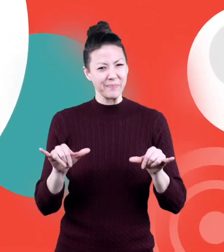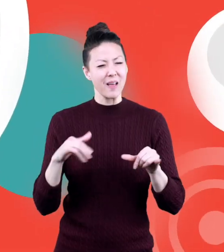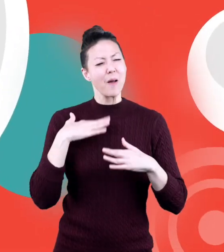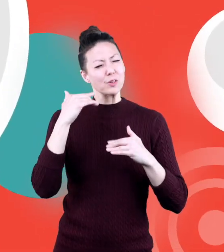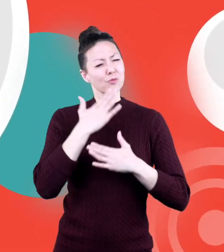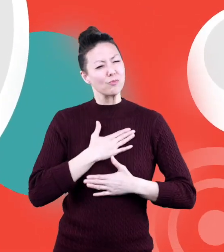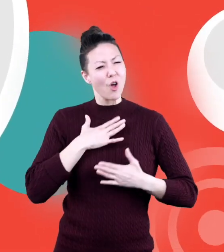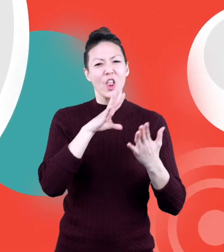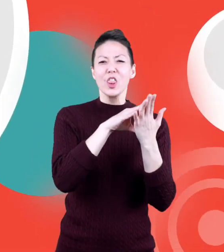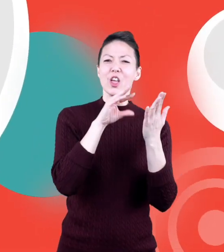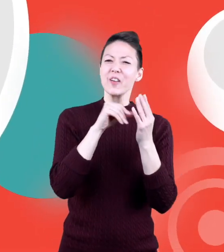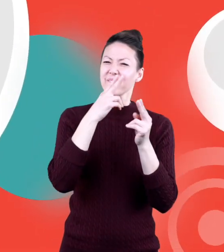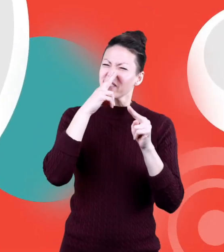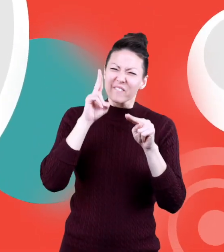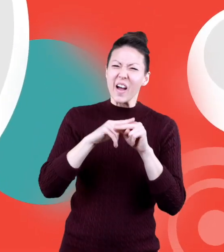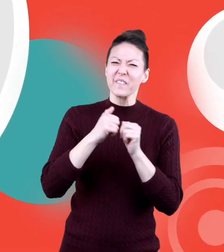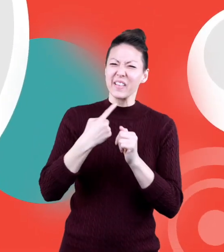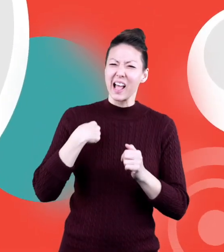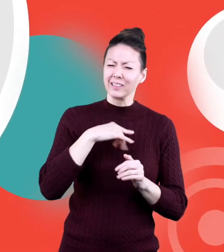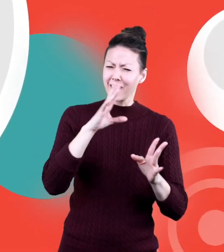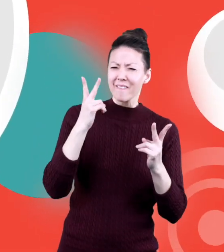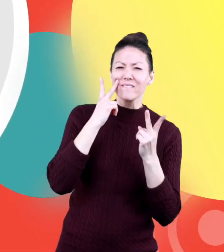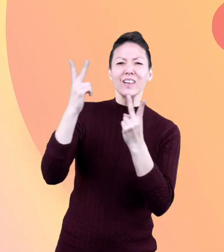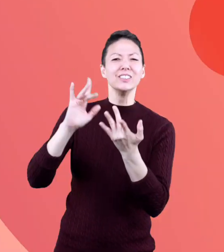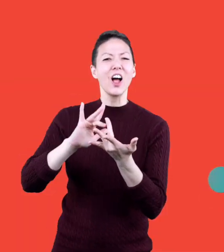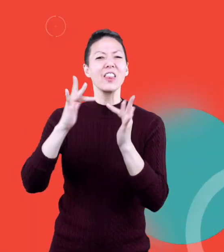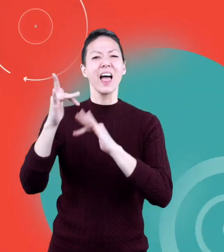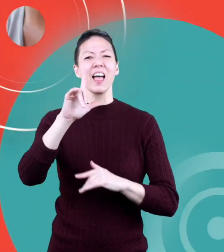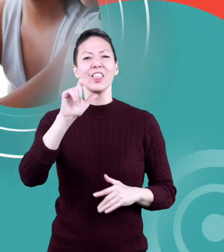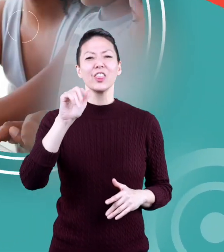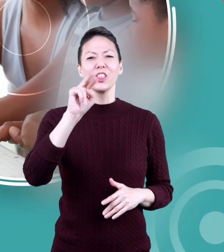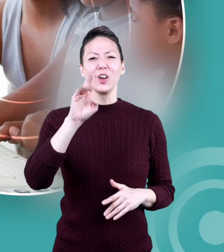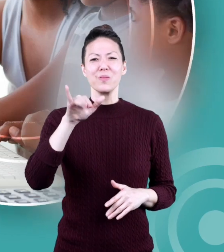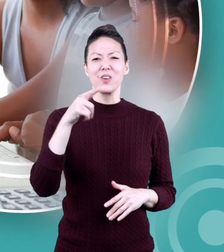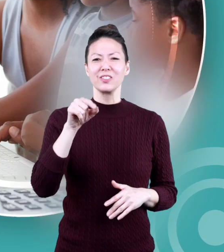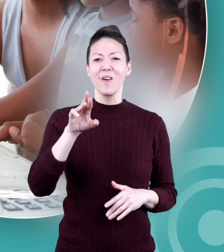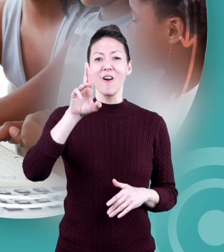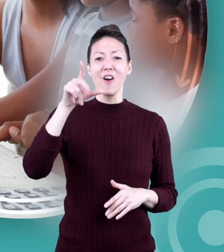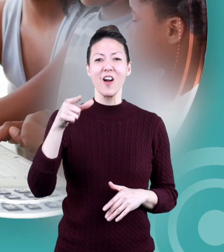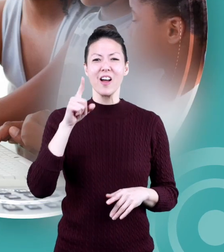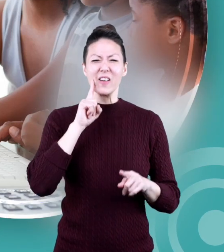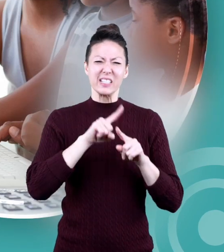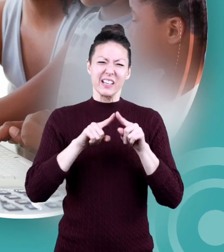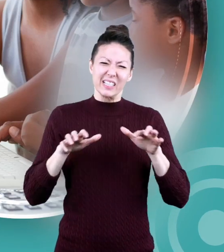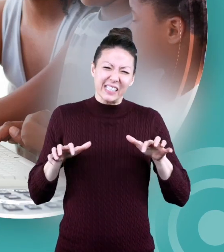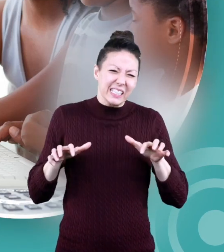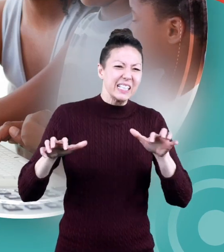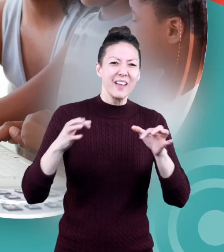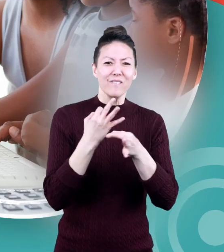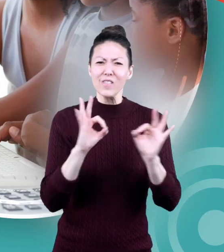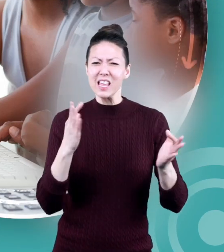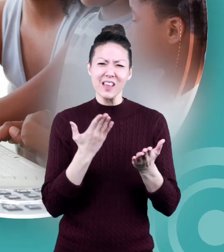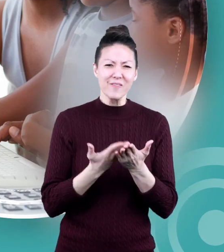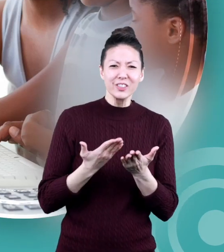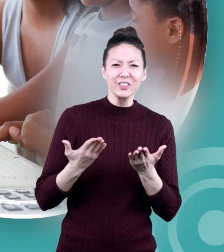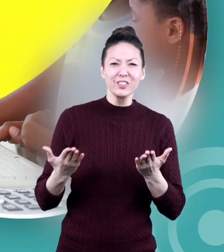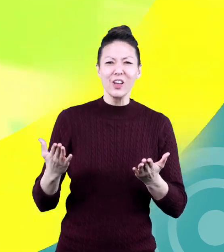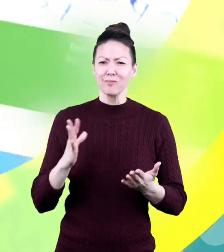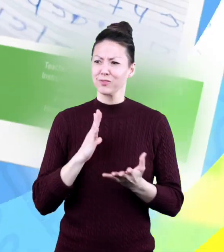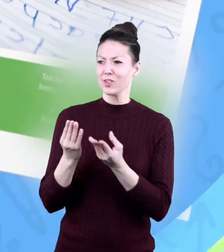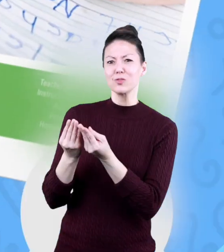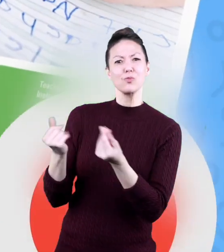Hope you had fun learning with us. Visit us at learnbright.org For thousands of free